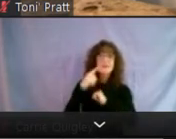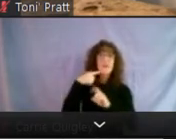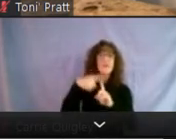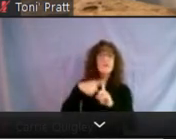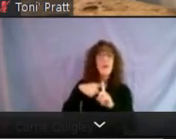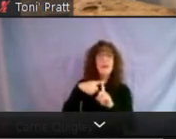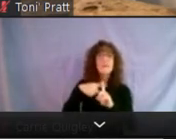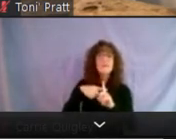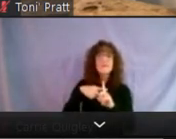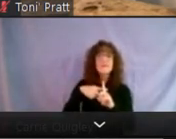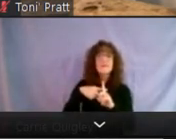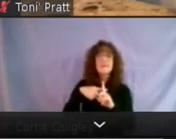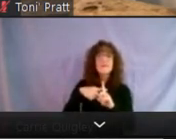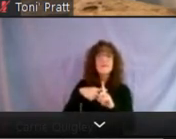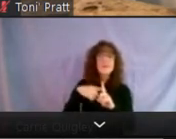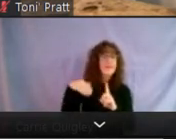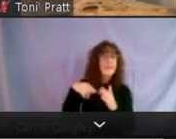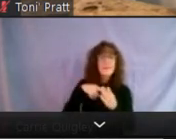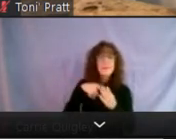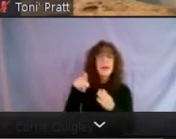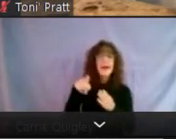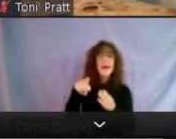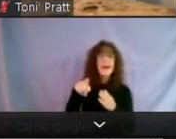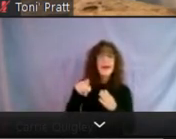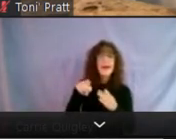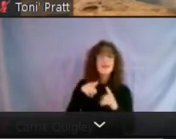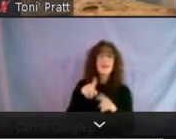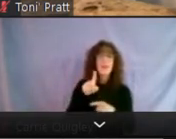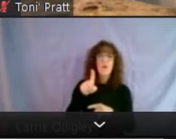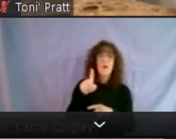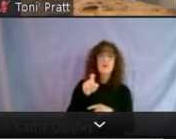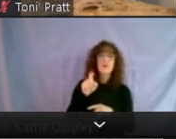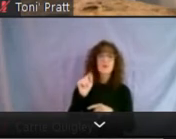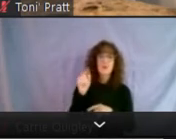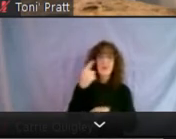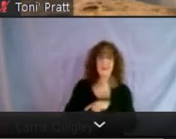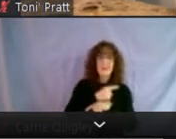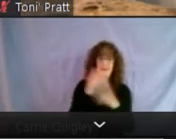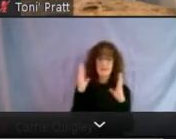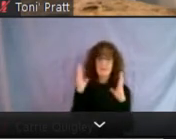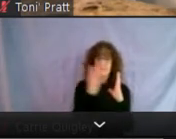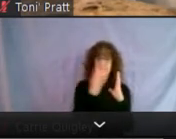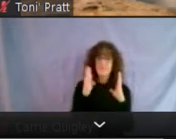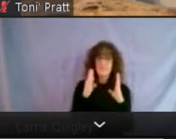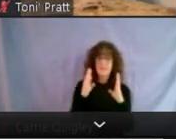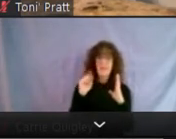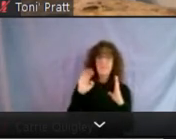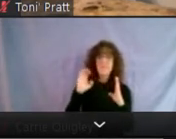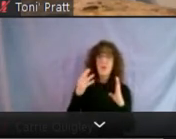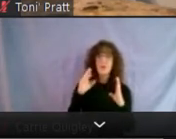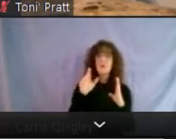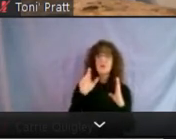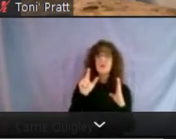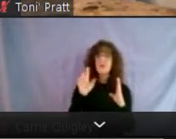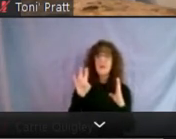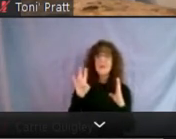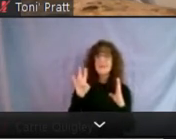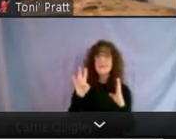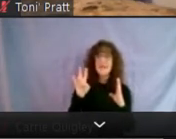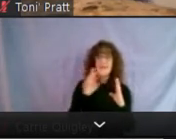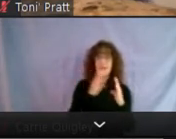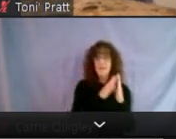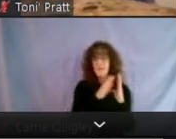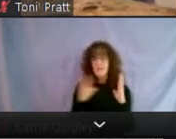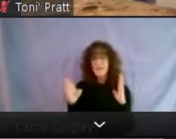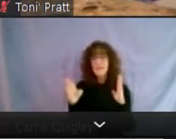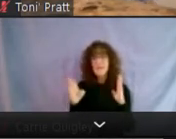um, unpaid during this 120 day period that started March 27th. And so there's, there's kind of